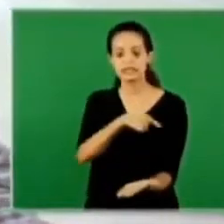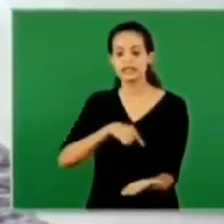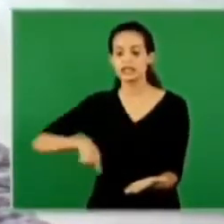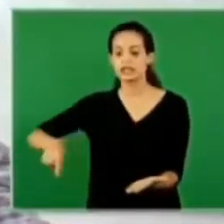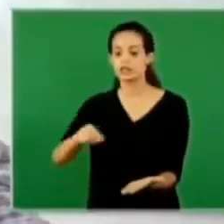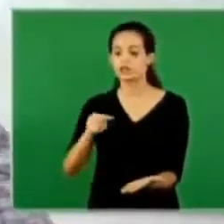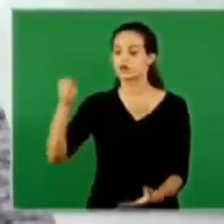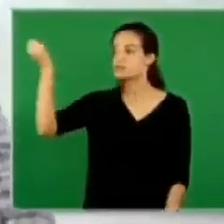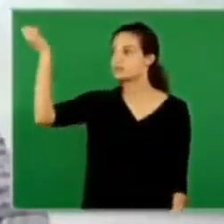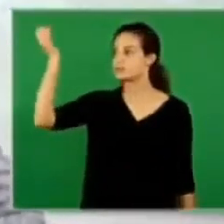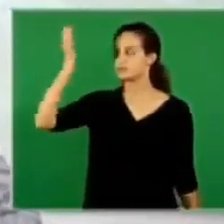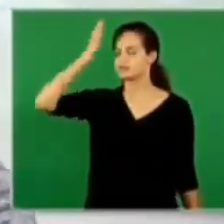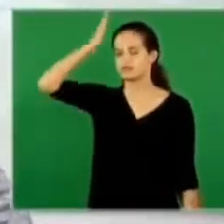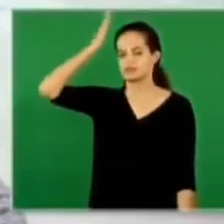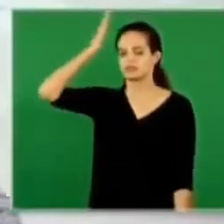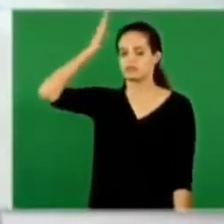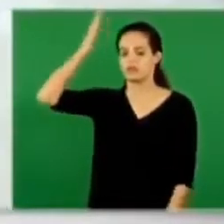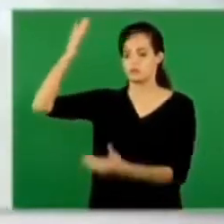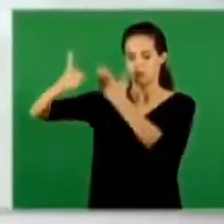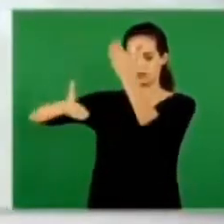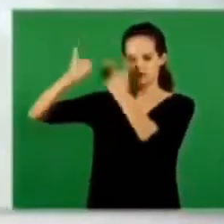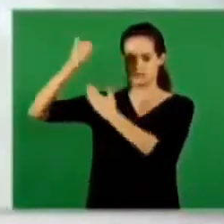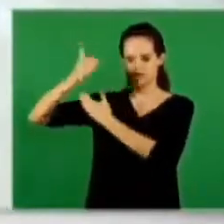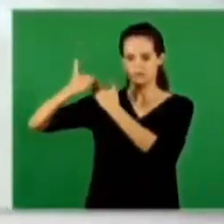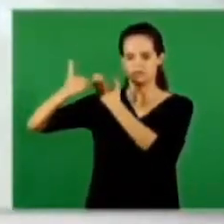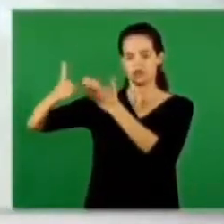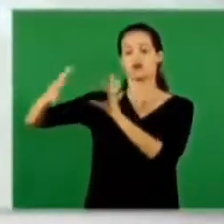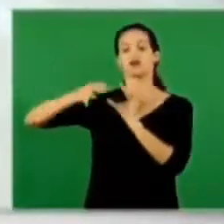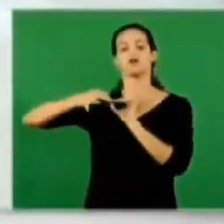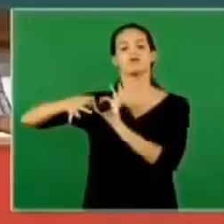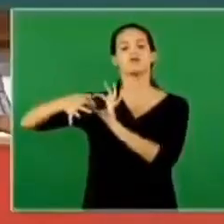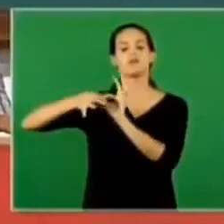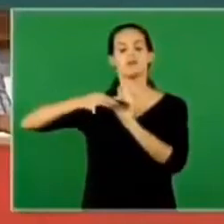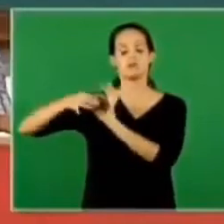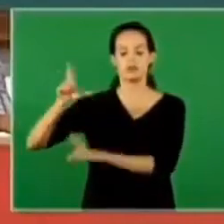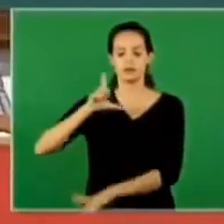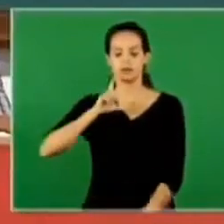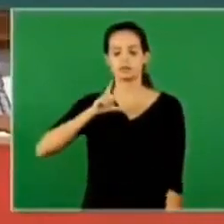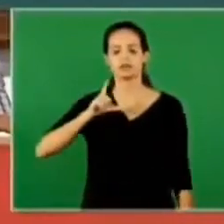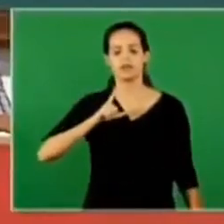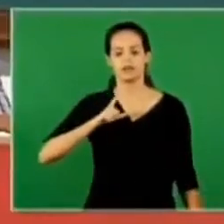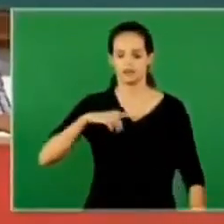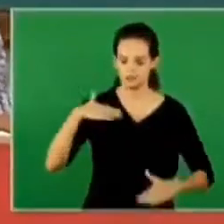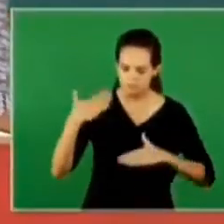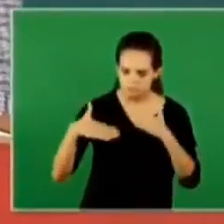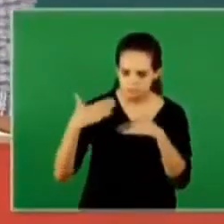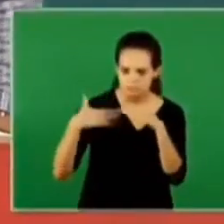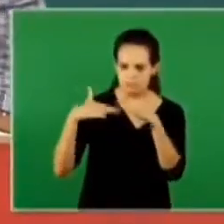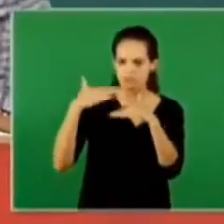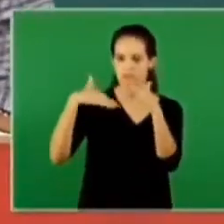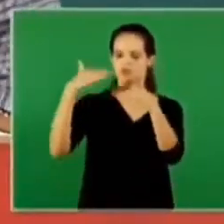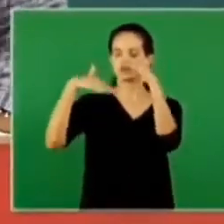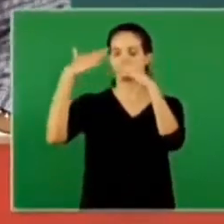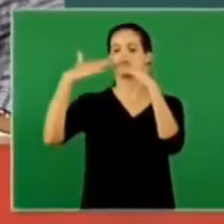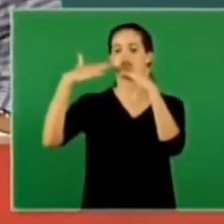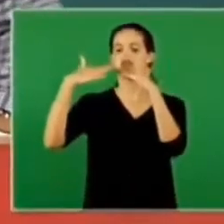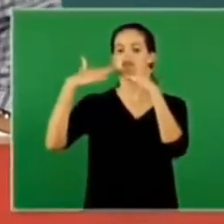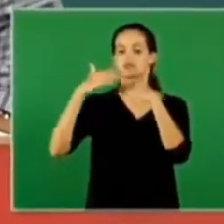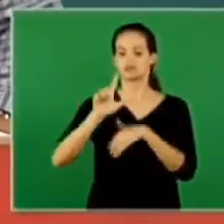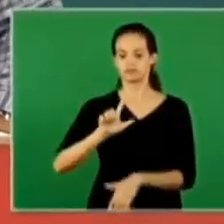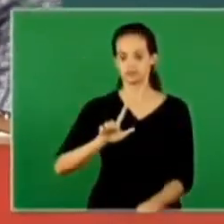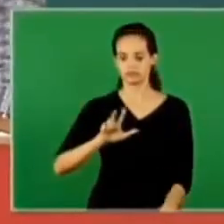have to live the essence of the gospel if we walk in the light we have fellowship walk is dynamic because it's a path